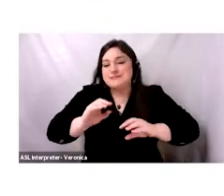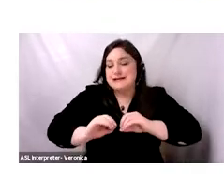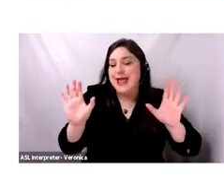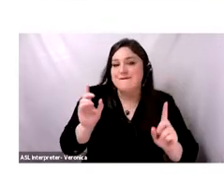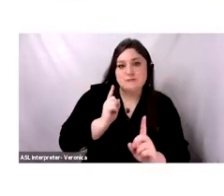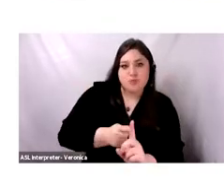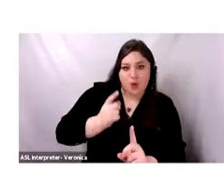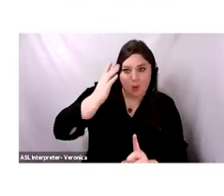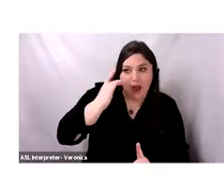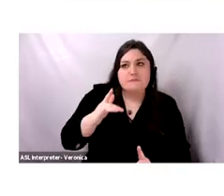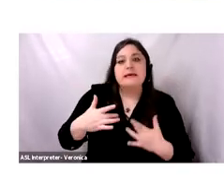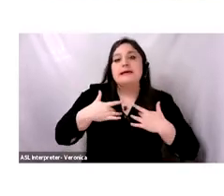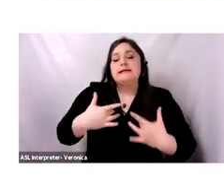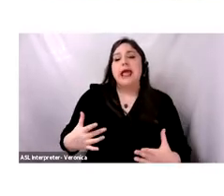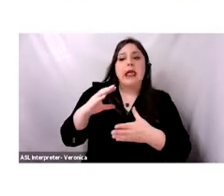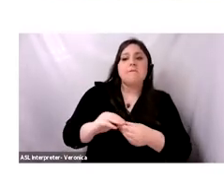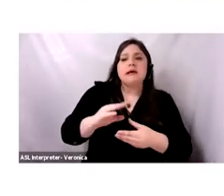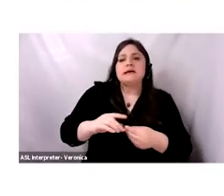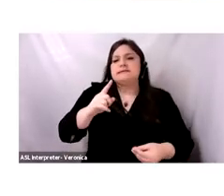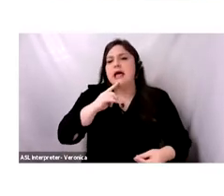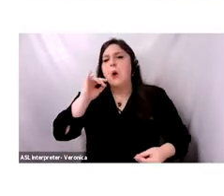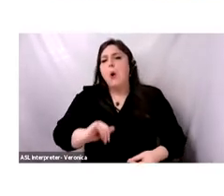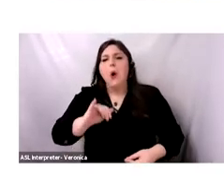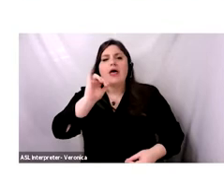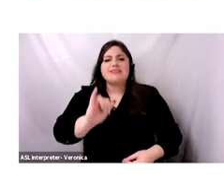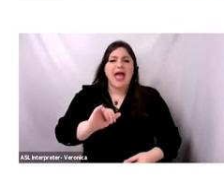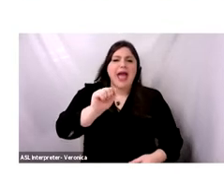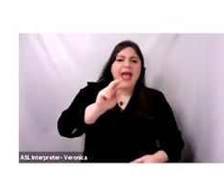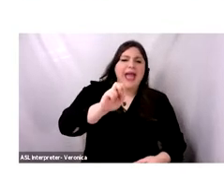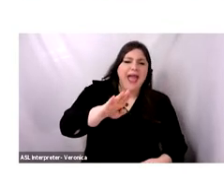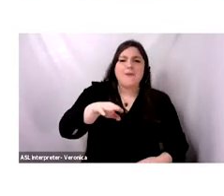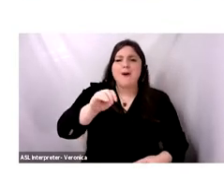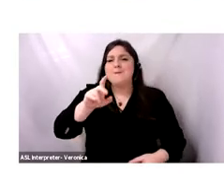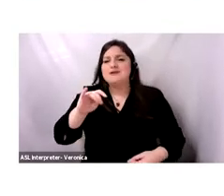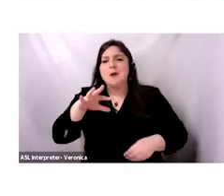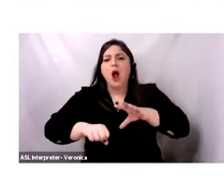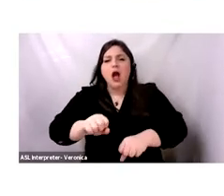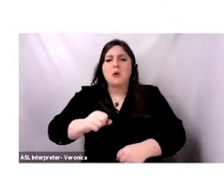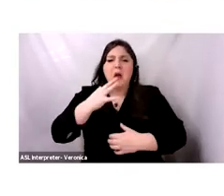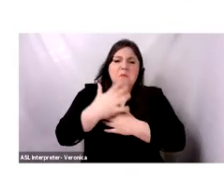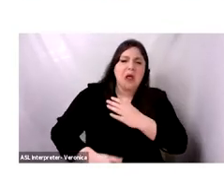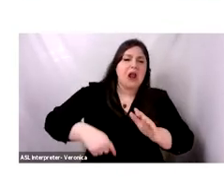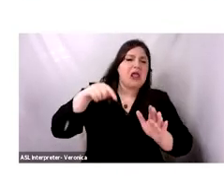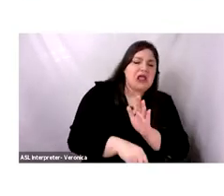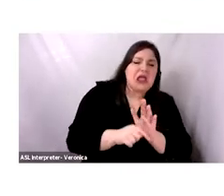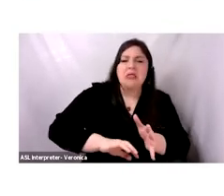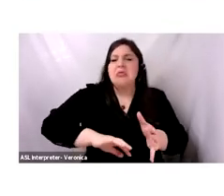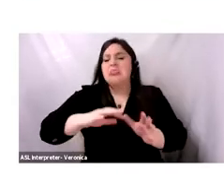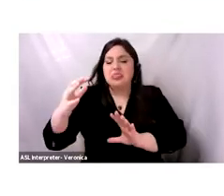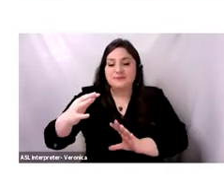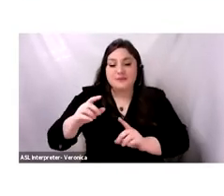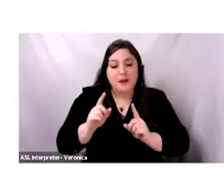the Arab Muslim conquest was a violent conquest and it was a bloody conquest. However, historical sources paint a different